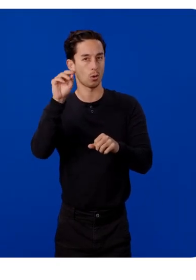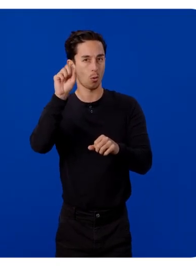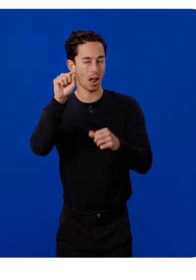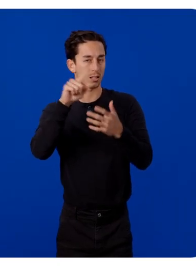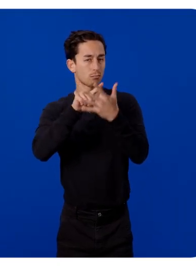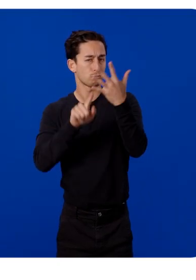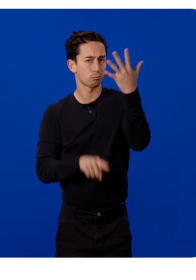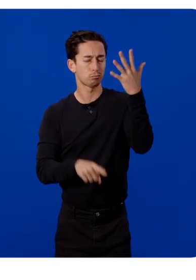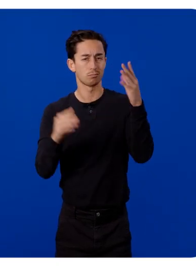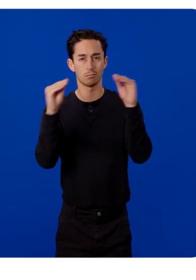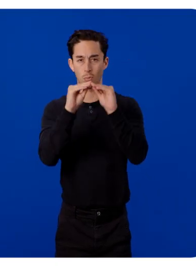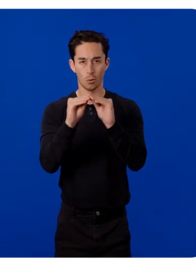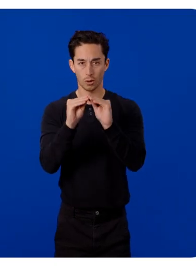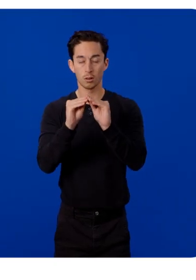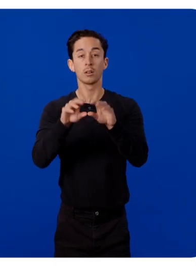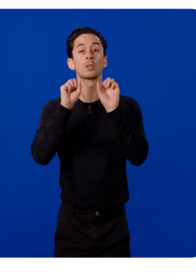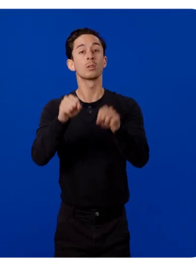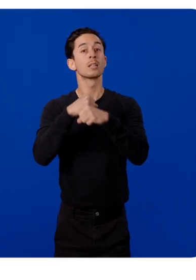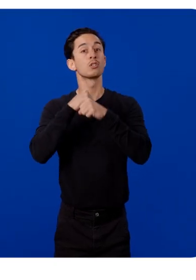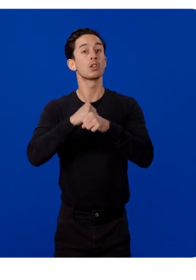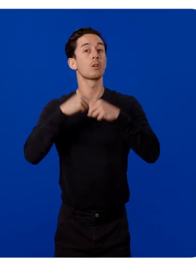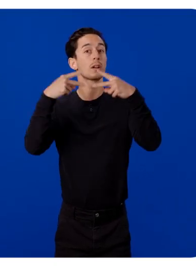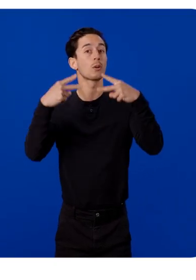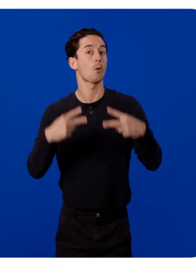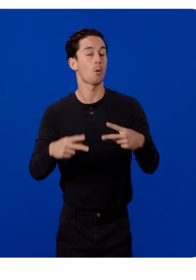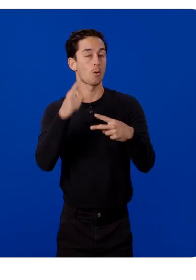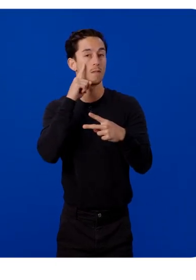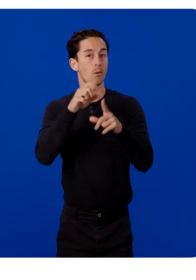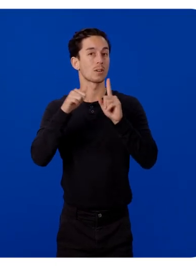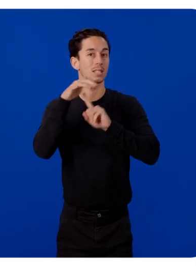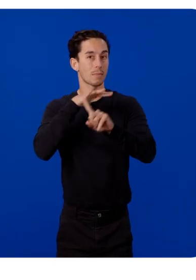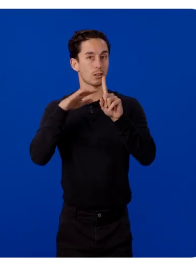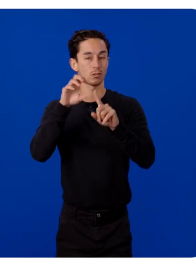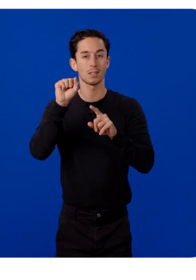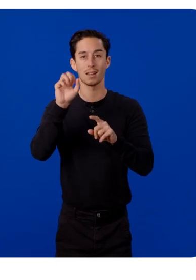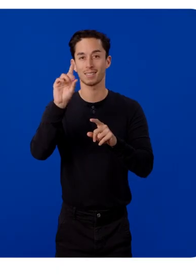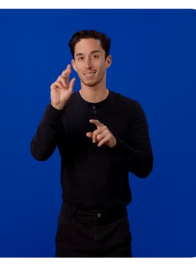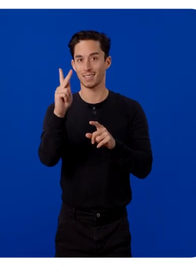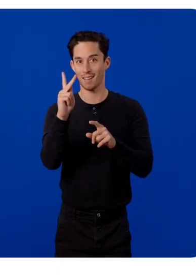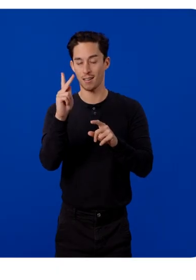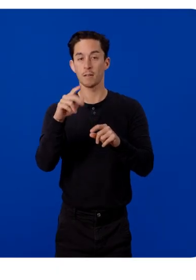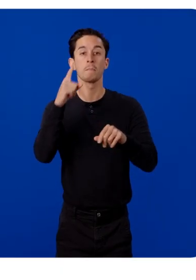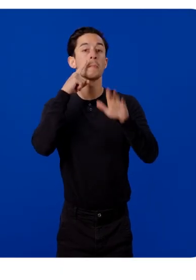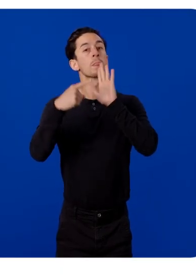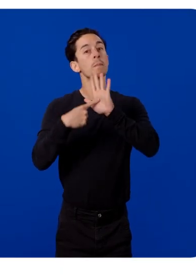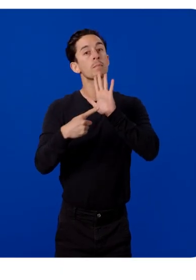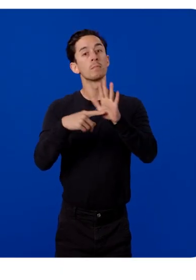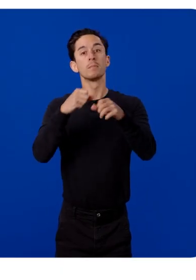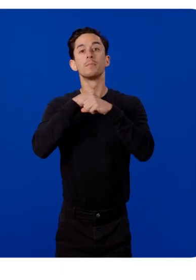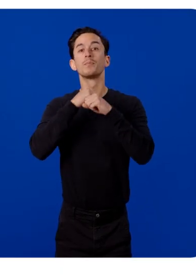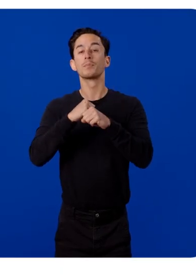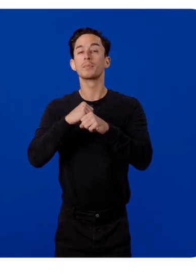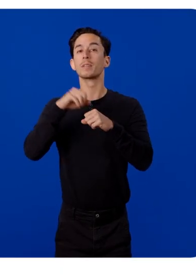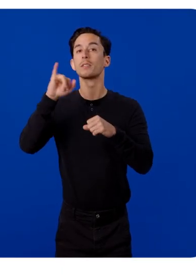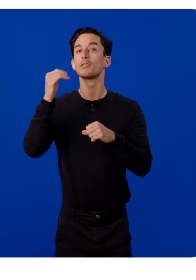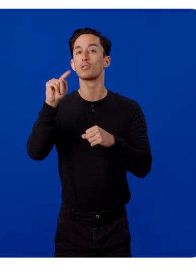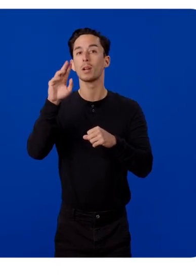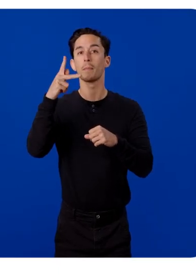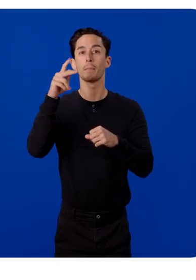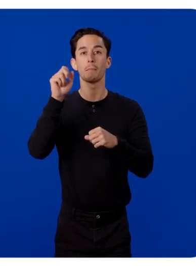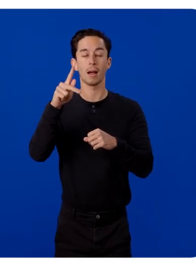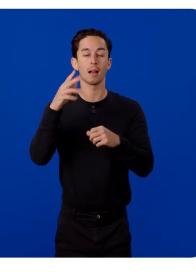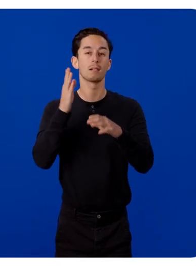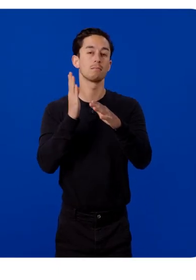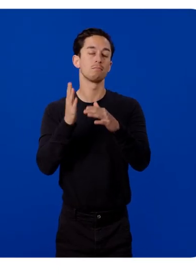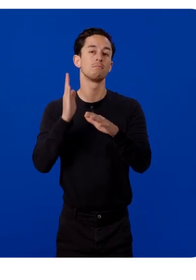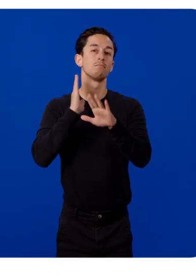OS, and more. You can also generate code for Spatial SDK. For example, you might generate Jetpack Compose code